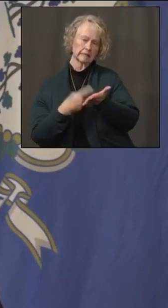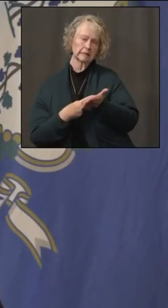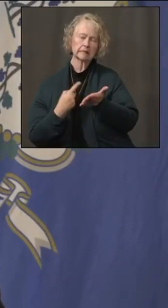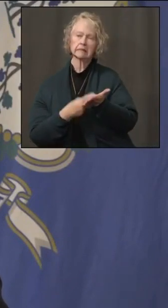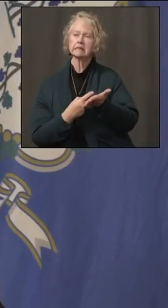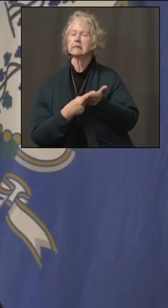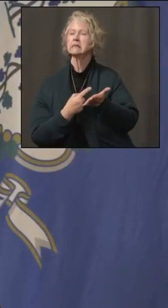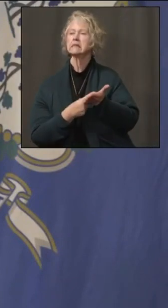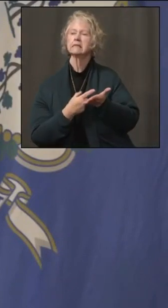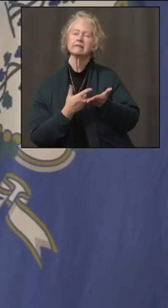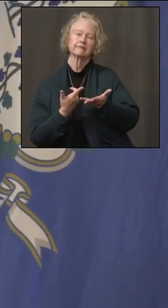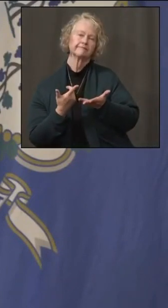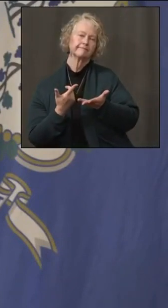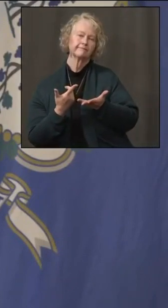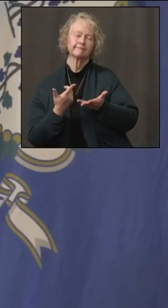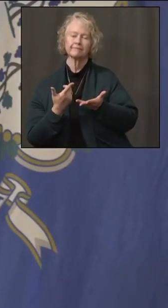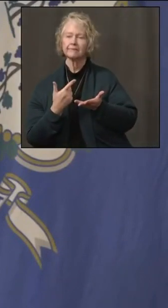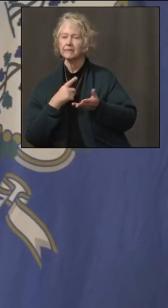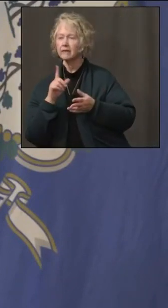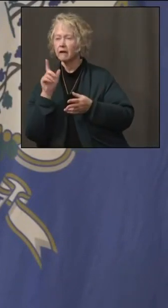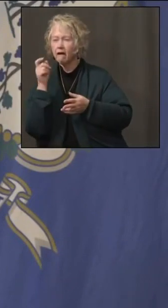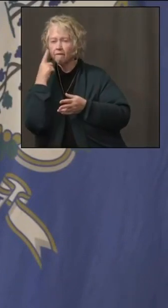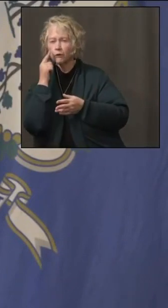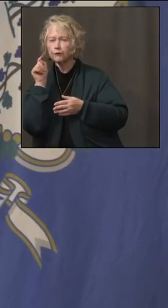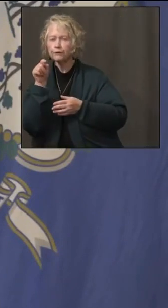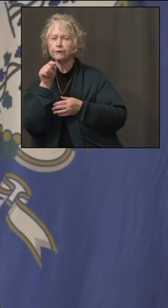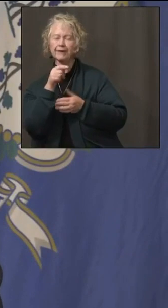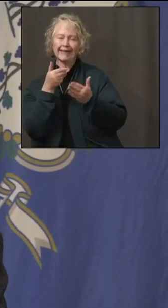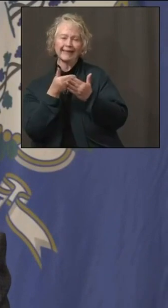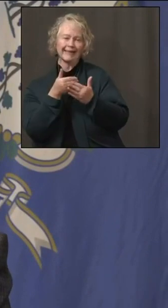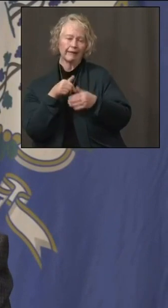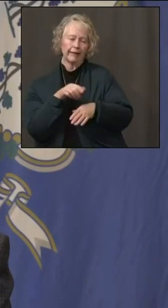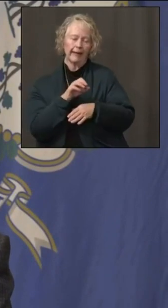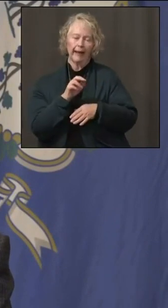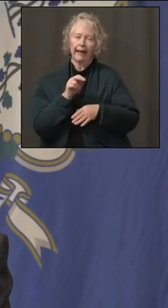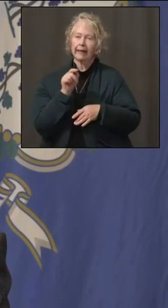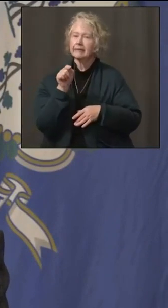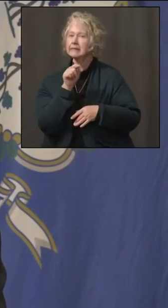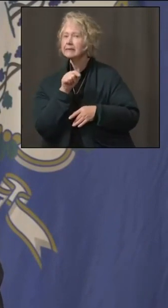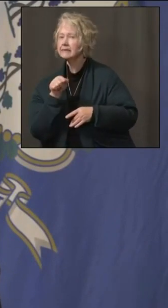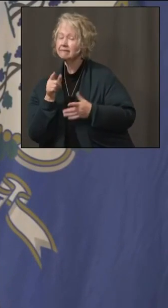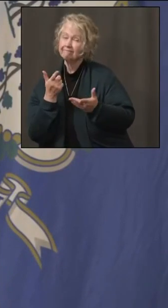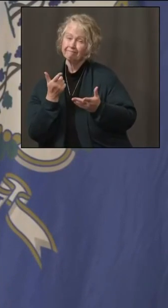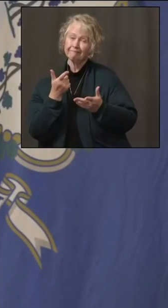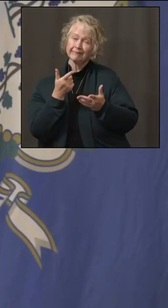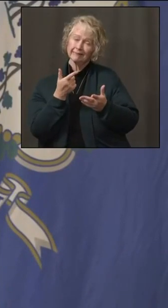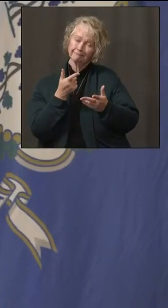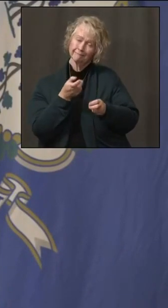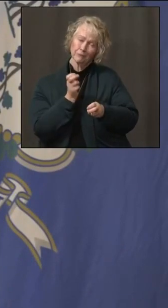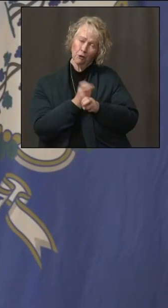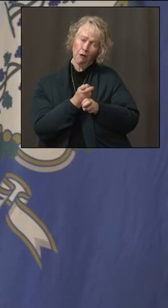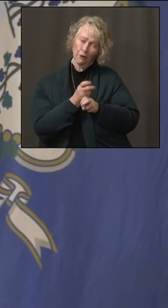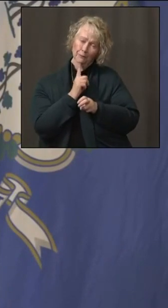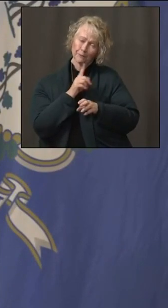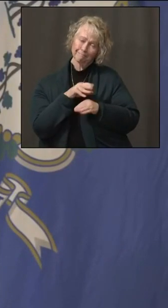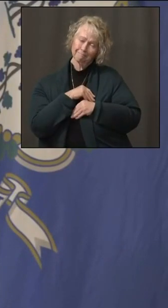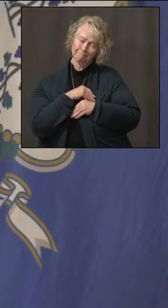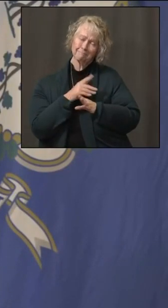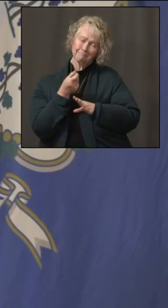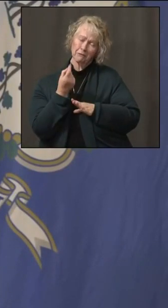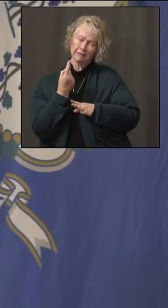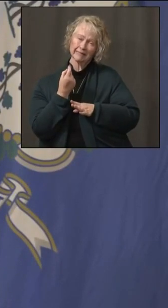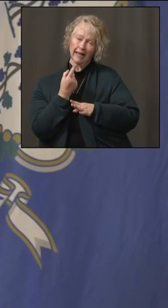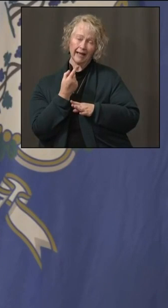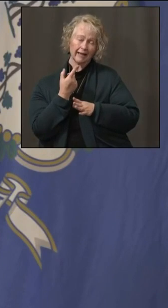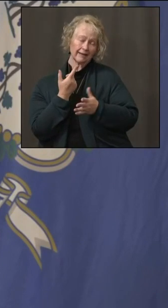before. I've talked about this with our governors in neighboring states. Look, it's a tough pill to swallow. I get it. We've talked